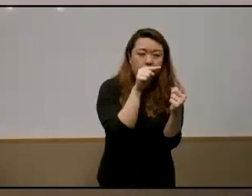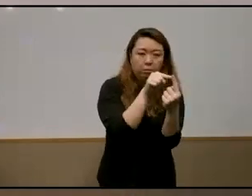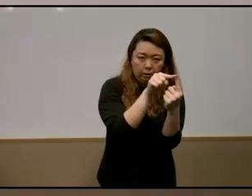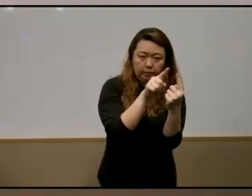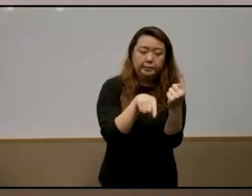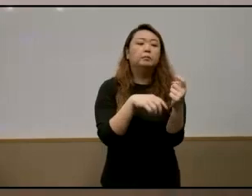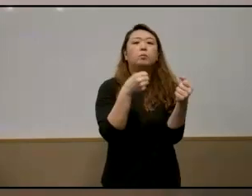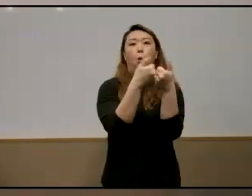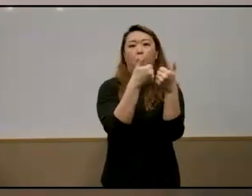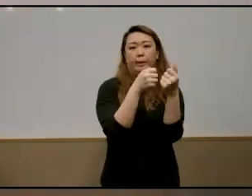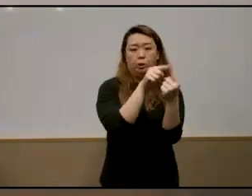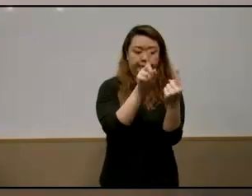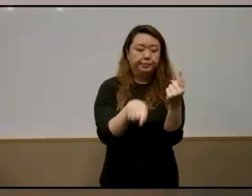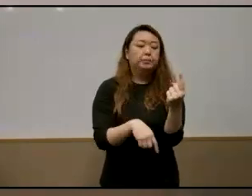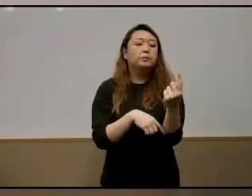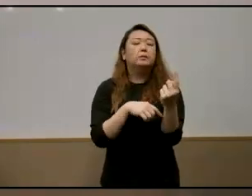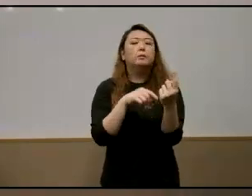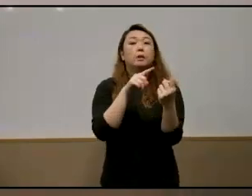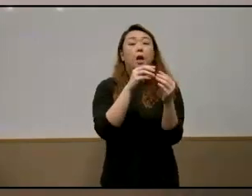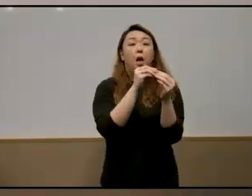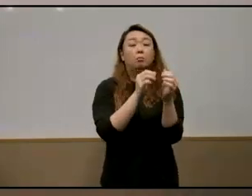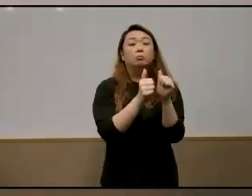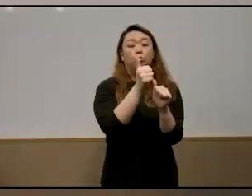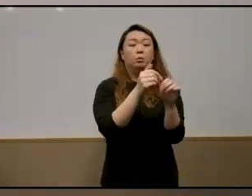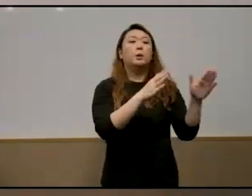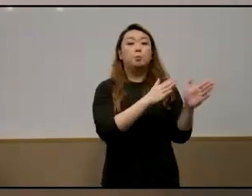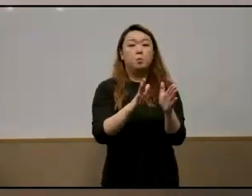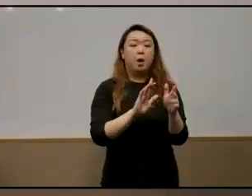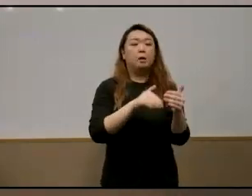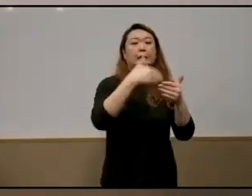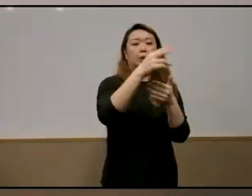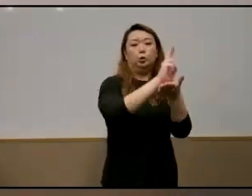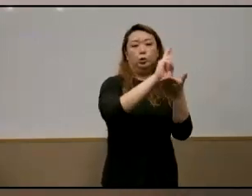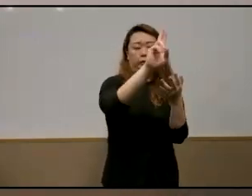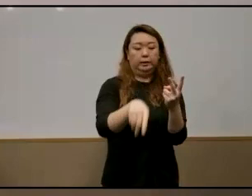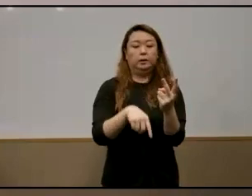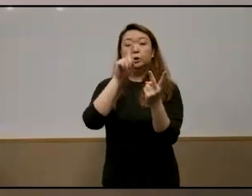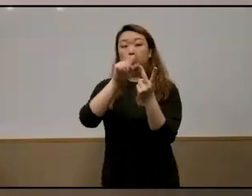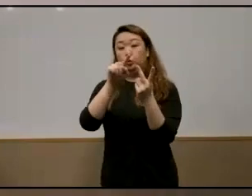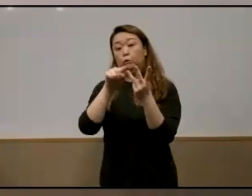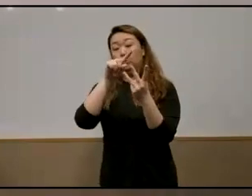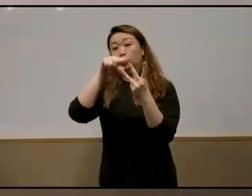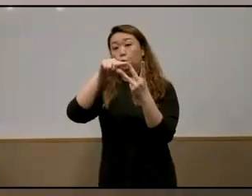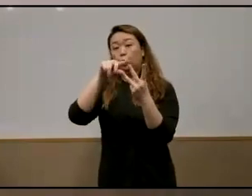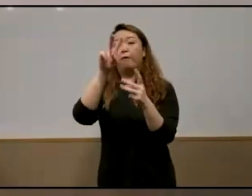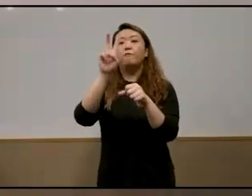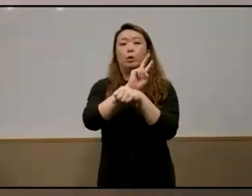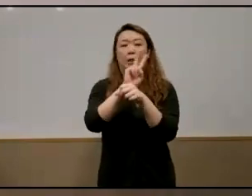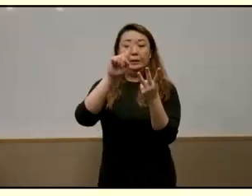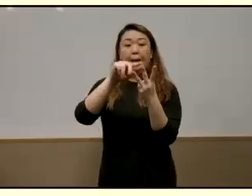competitive admissions and typically prepares a person for uni and two vocational education institutions